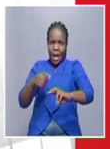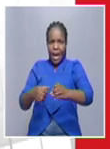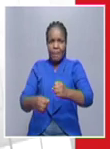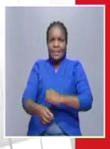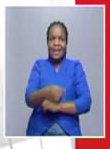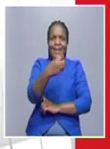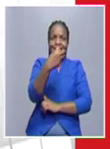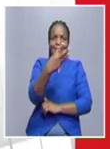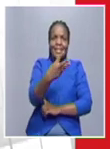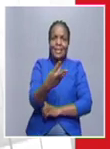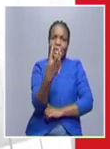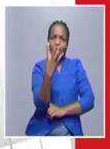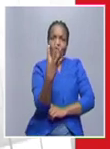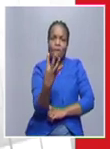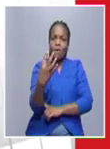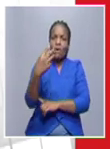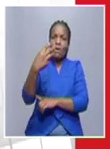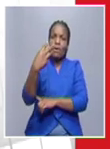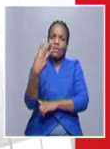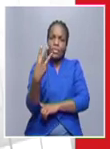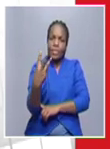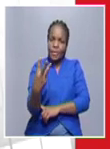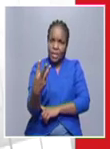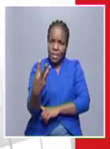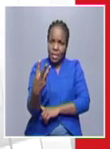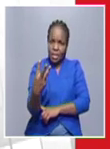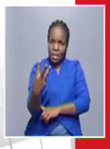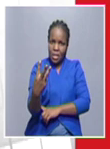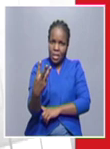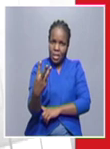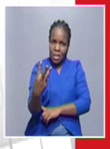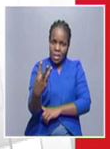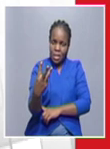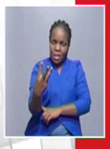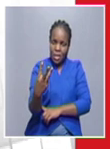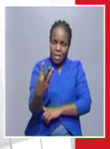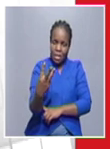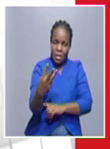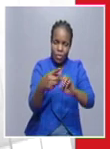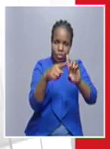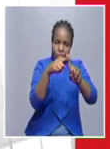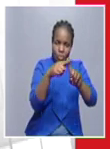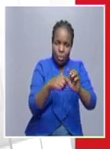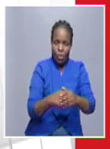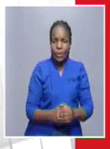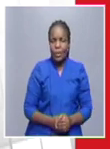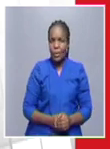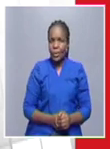343 antigen positive results that